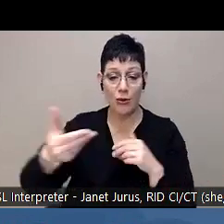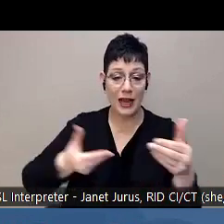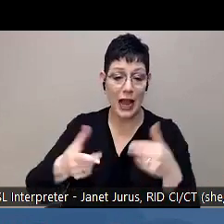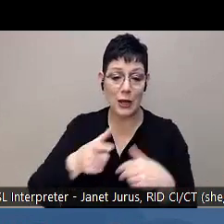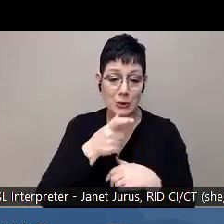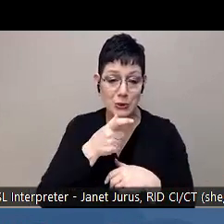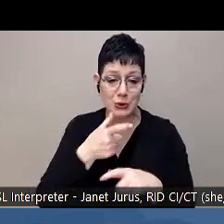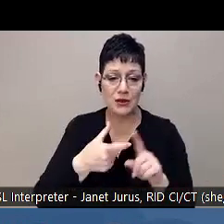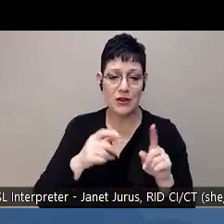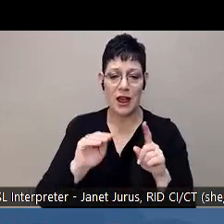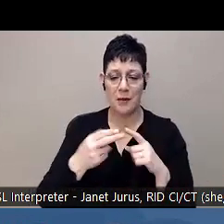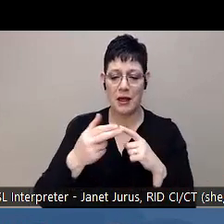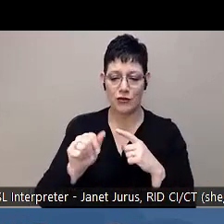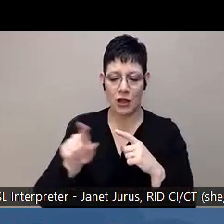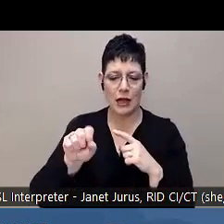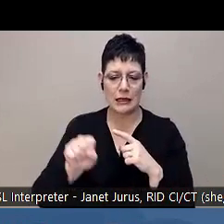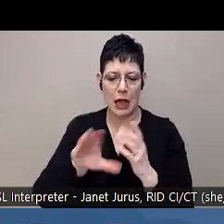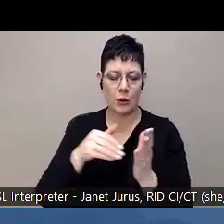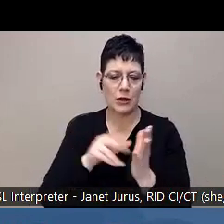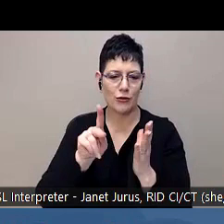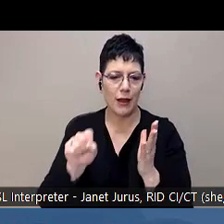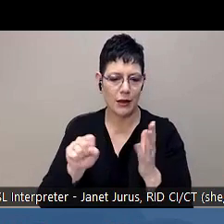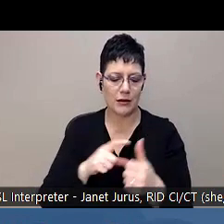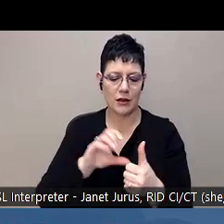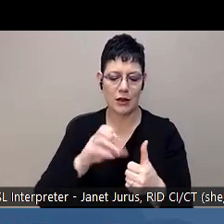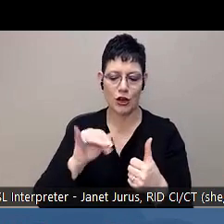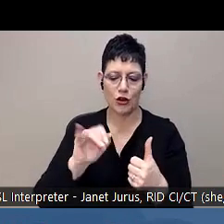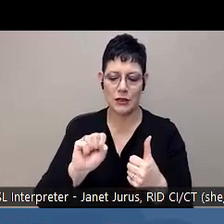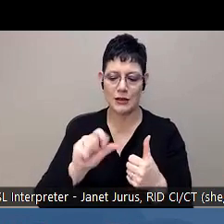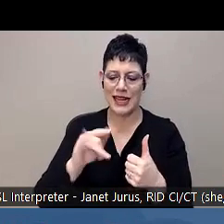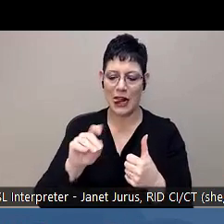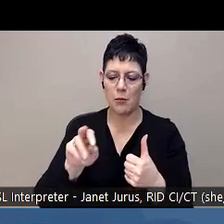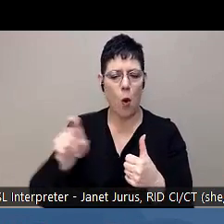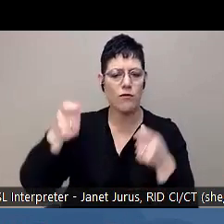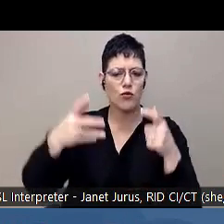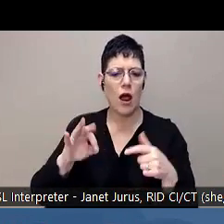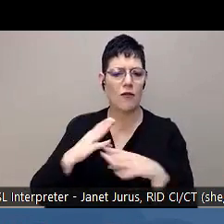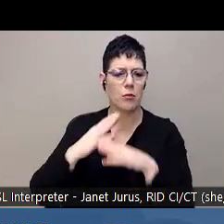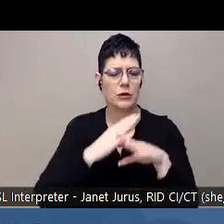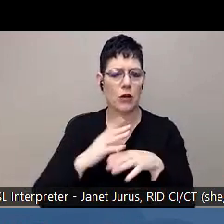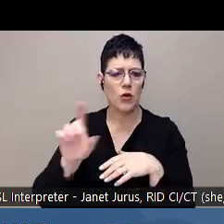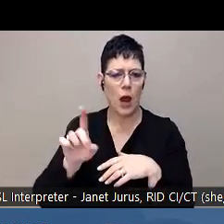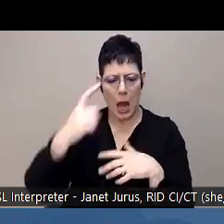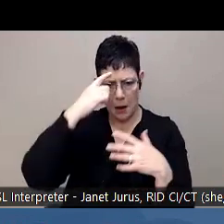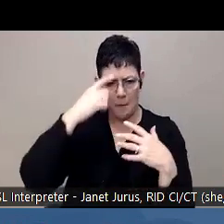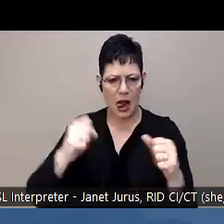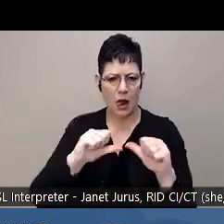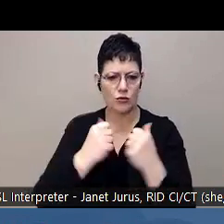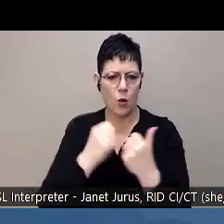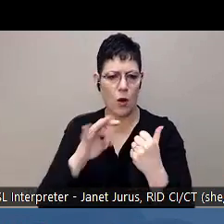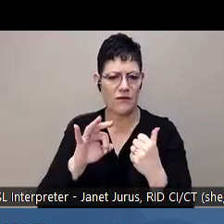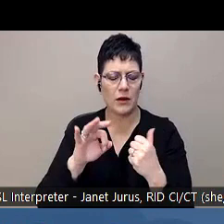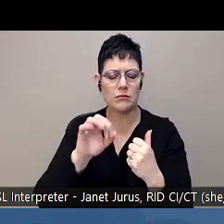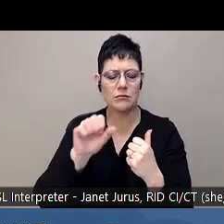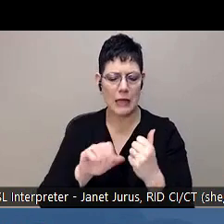from MHA of South Central Kansas. Chris Gilmore, who is the director of prevention at the Mental Health Association of South